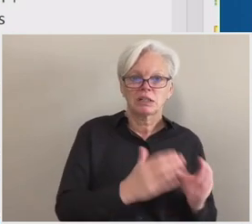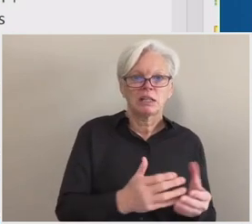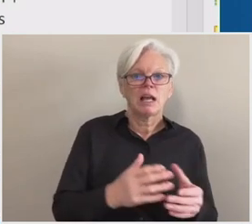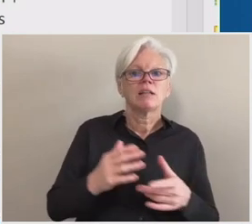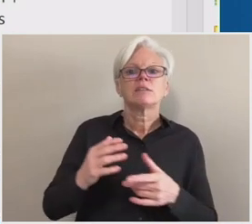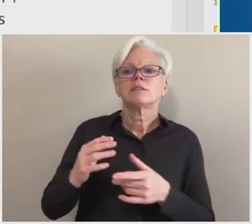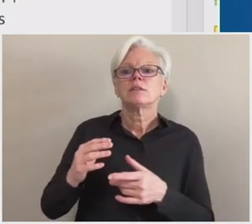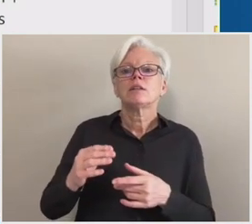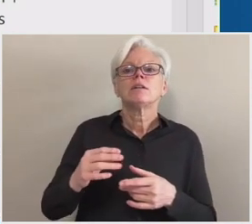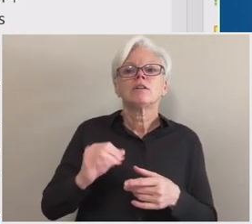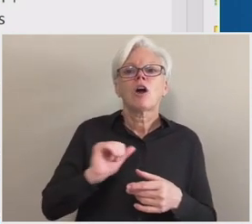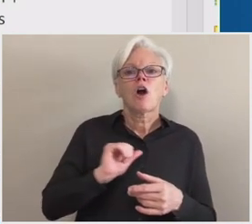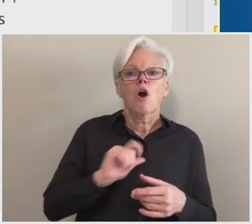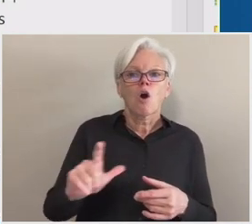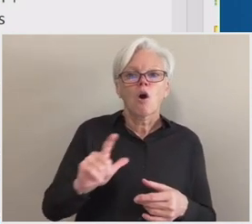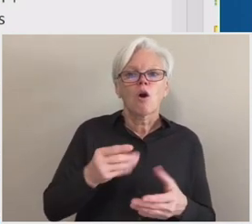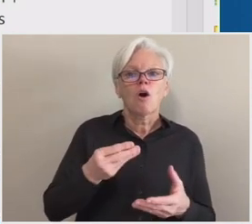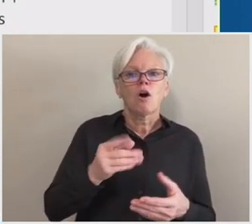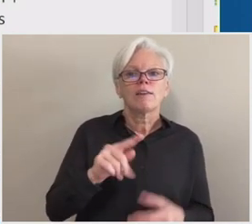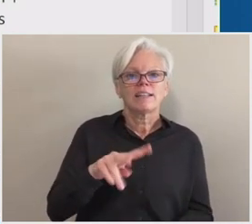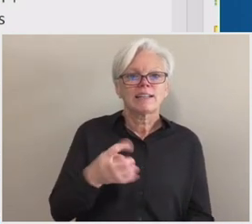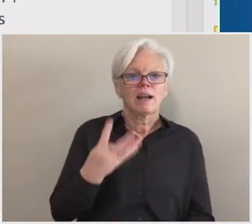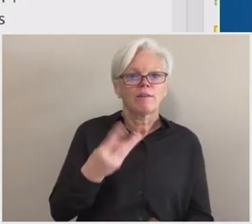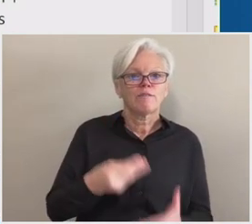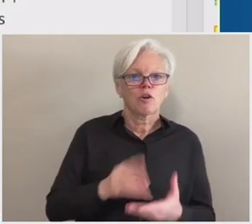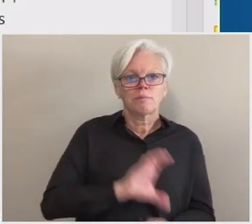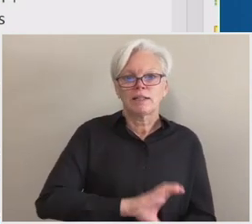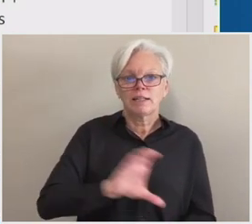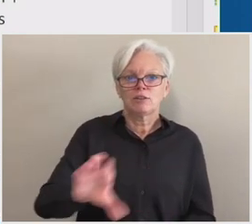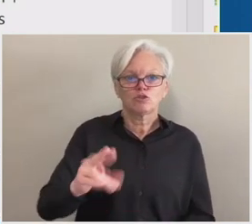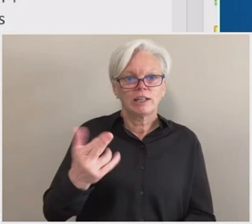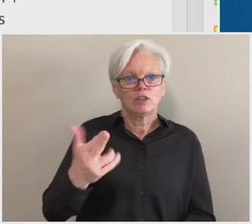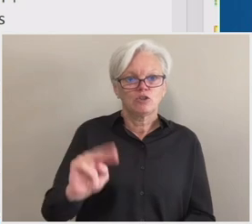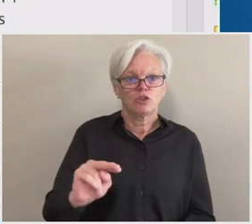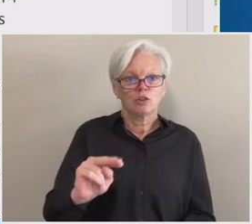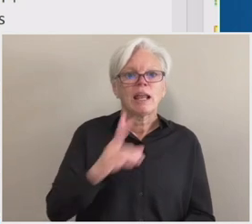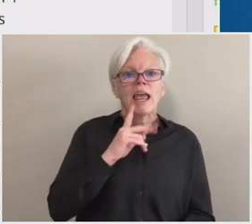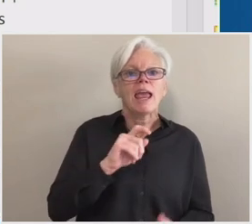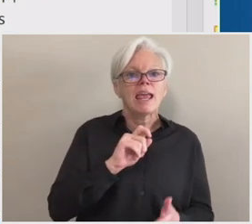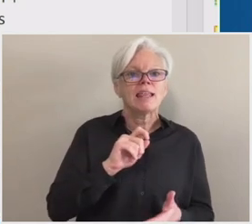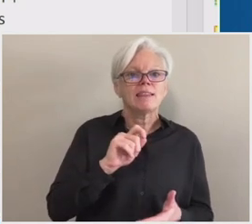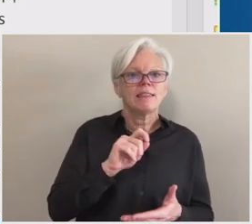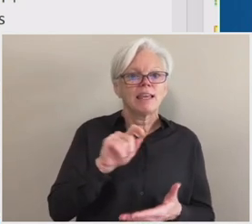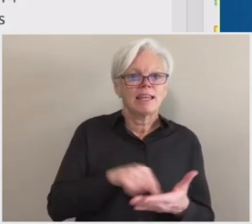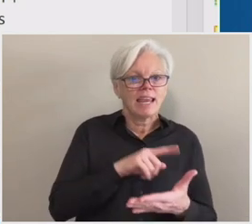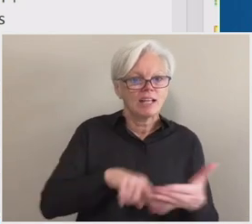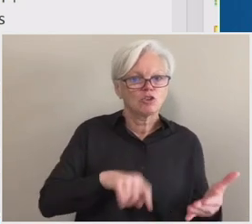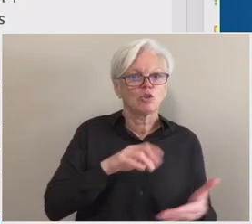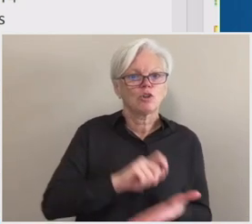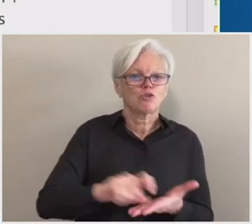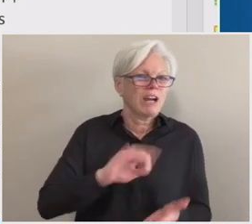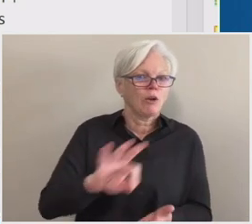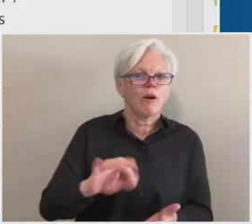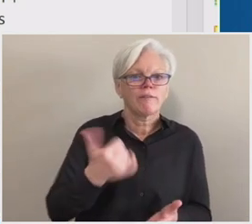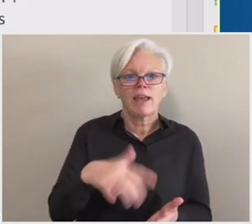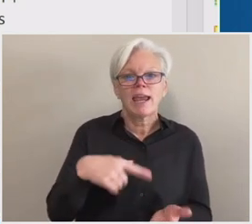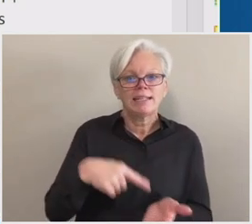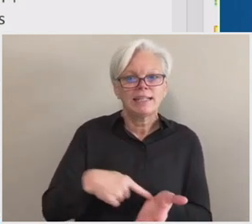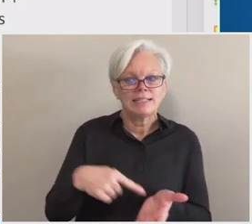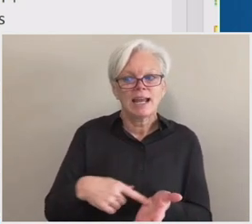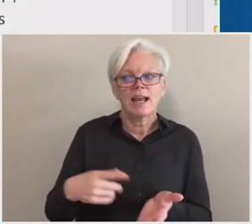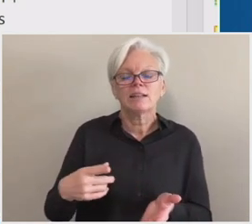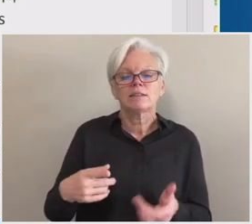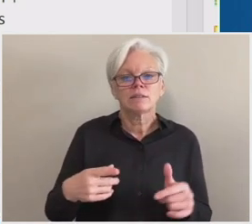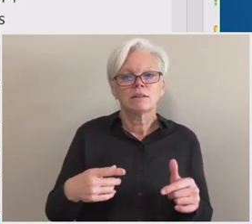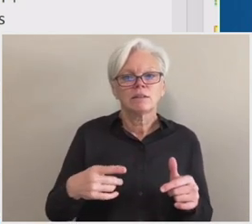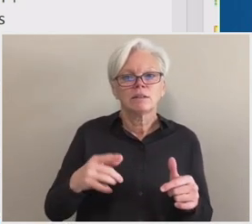IV funds for the period, and they write off or cancel any debt that's owed to the institution as a result of